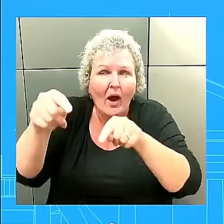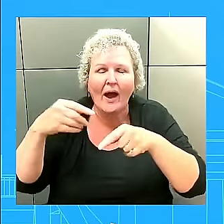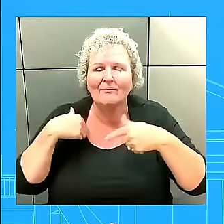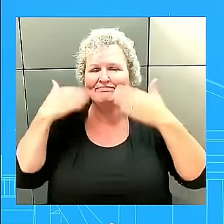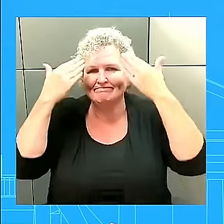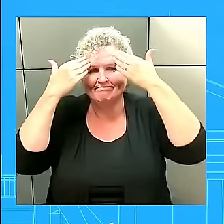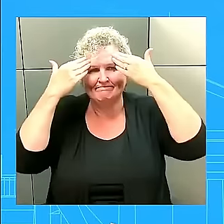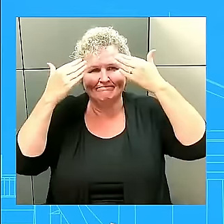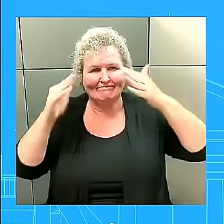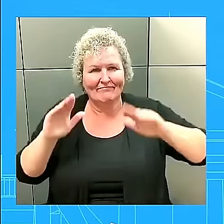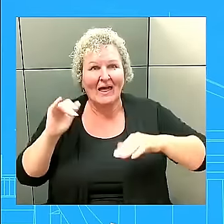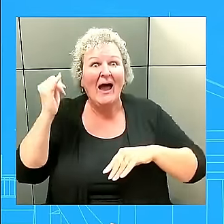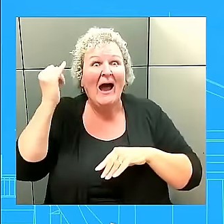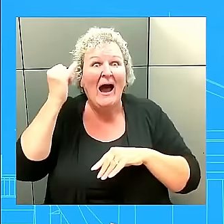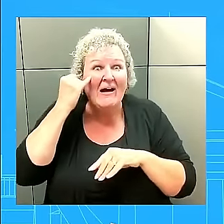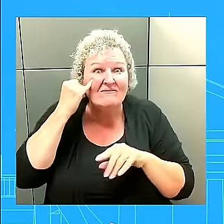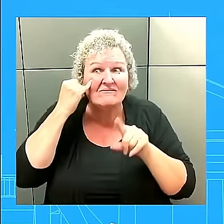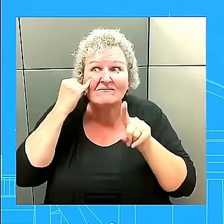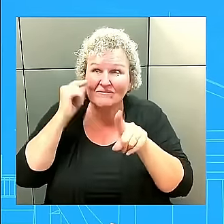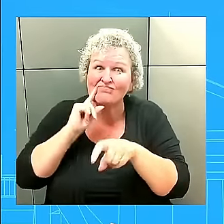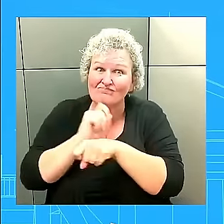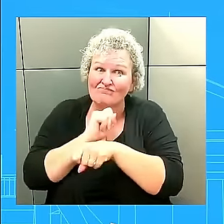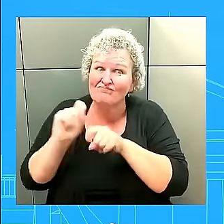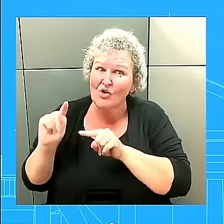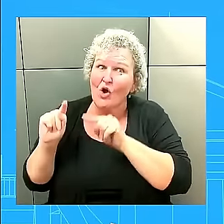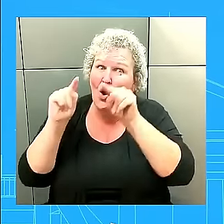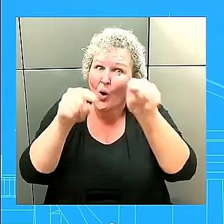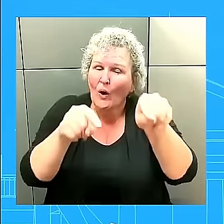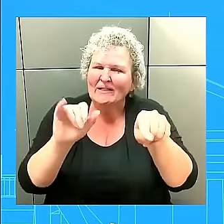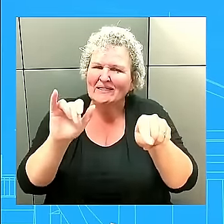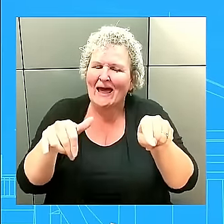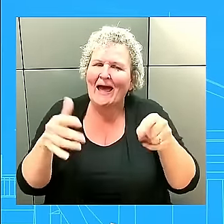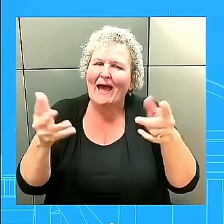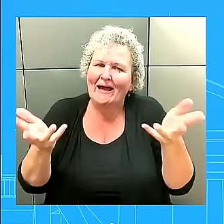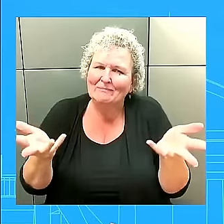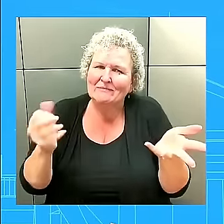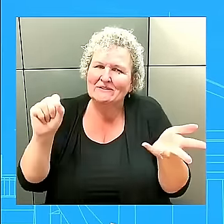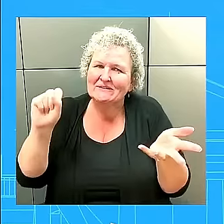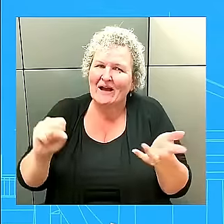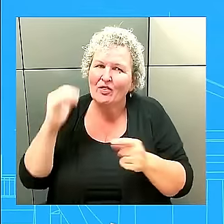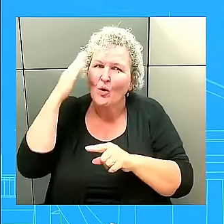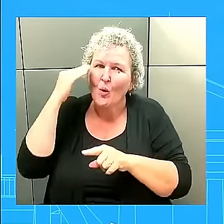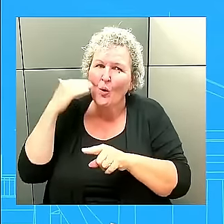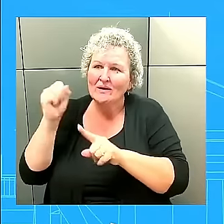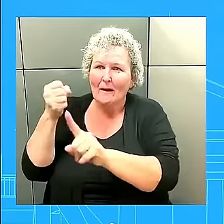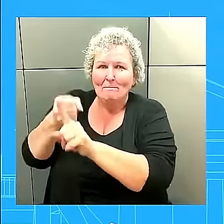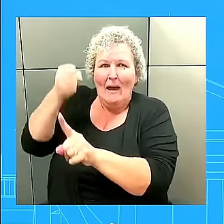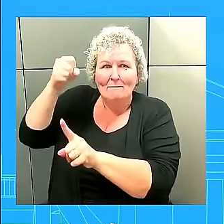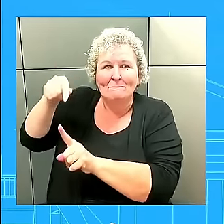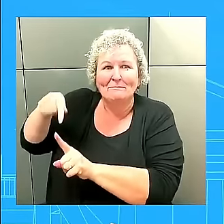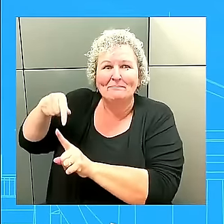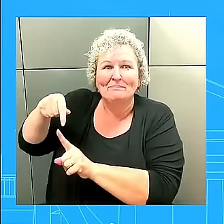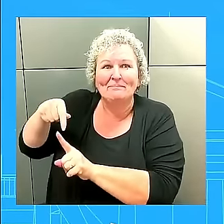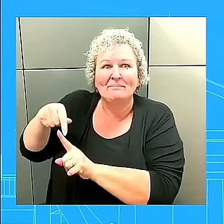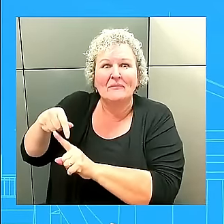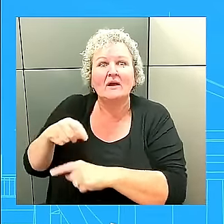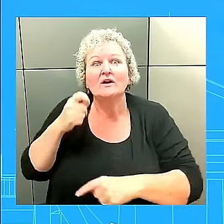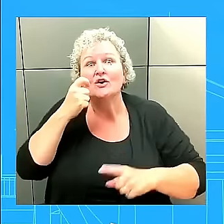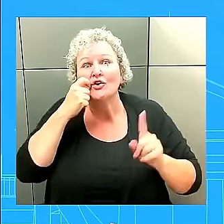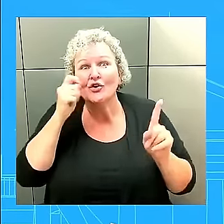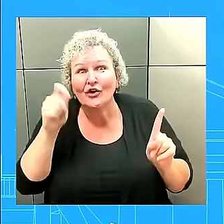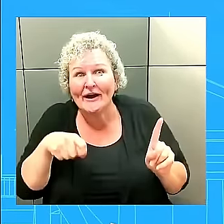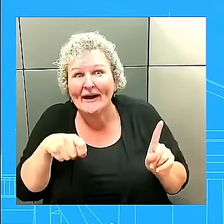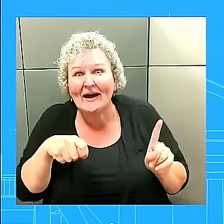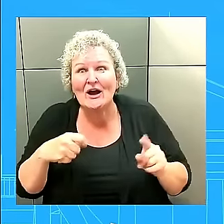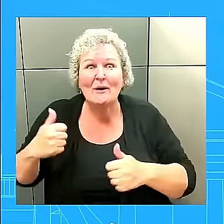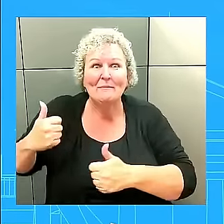they're fair game, they're fair targets. And the Ukrainian military will defend themselves against North Korean soldiers the same way they're